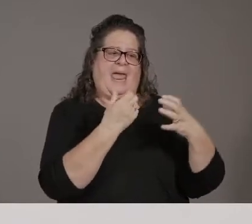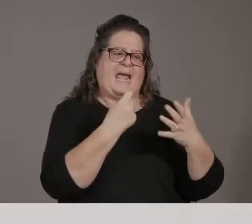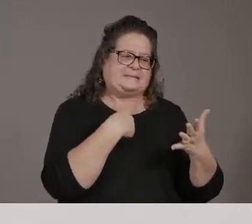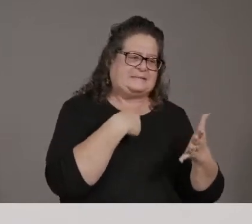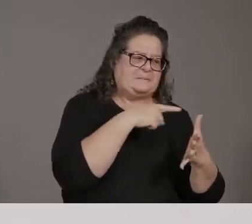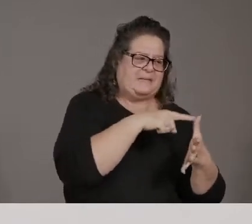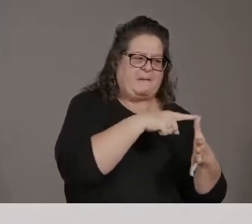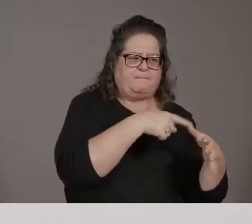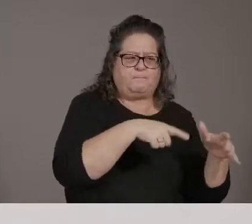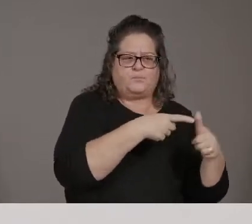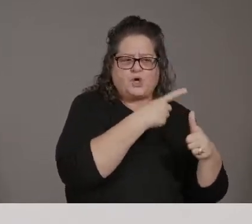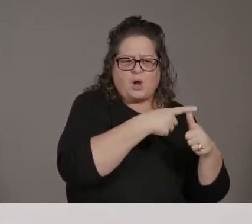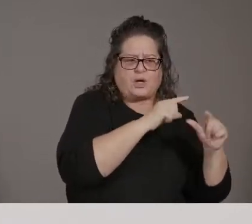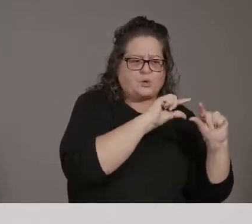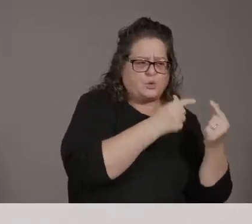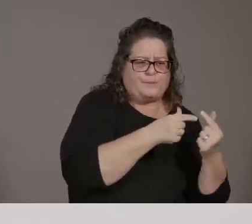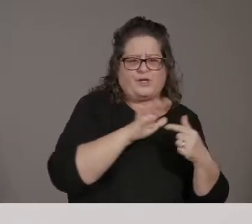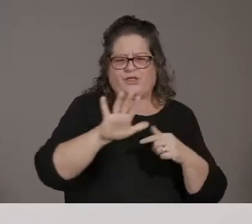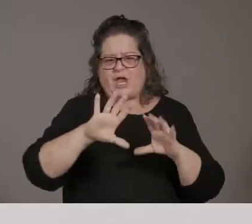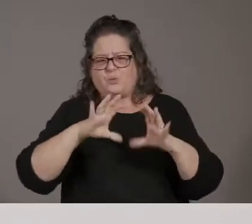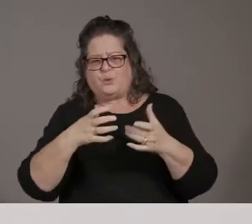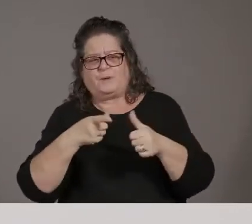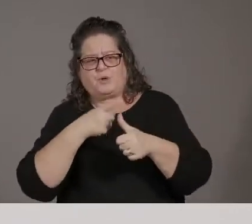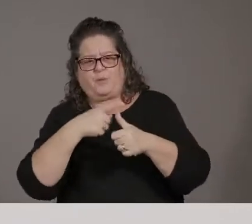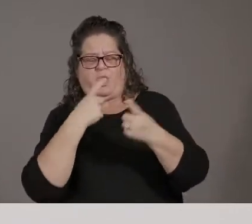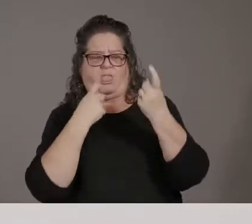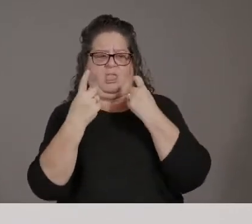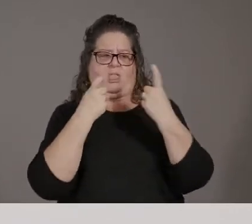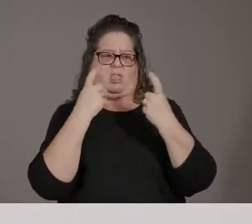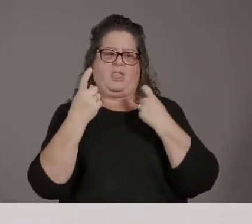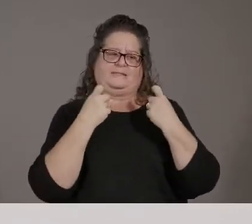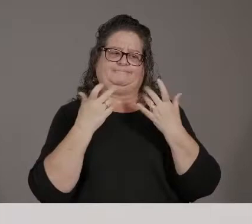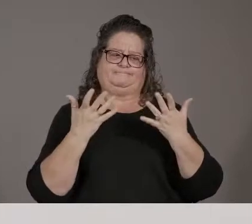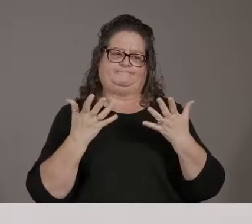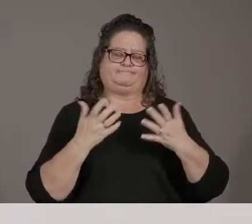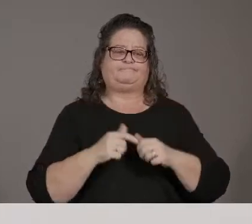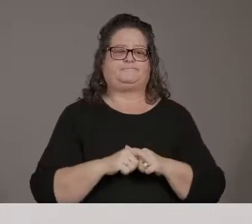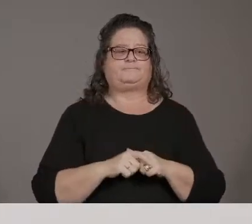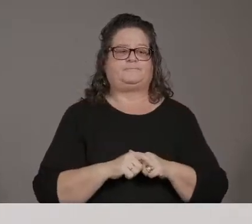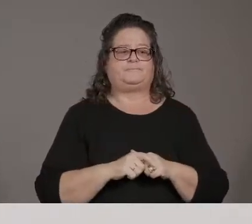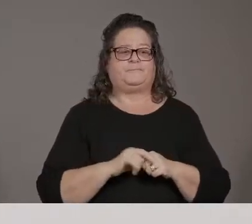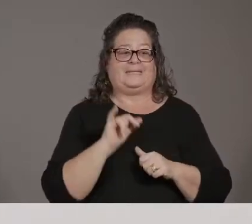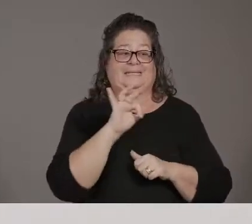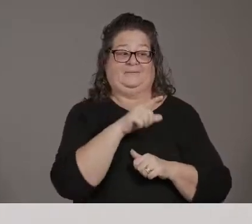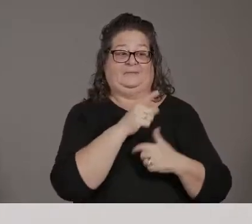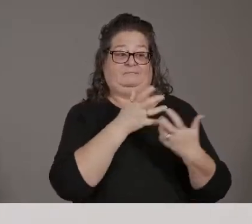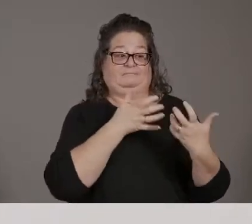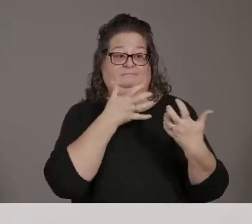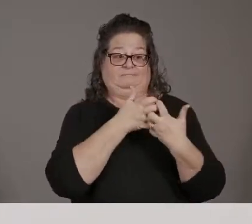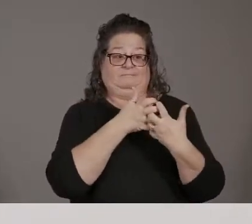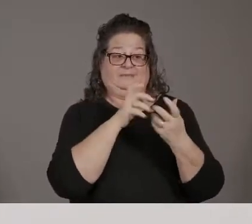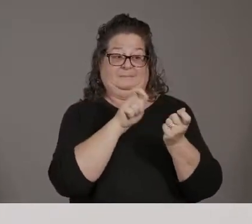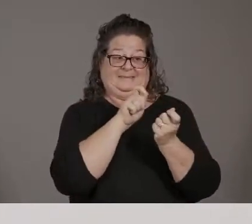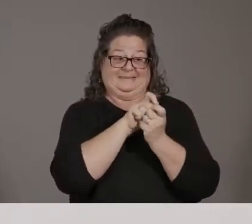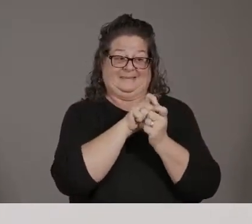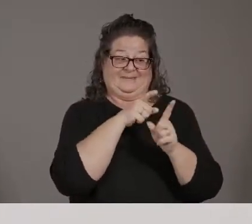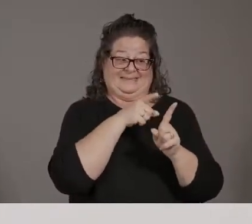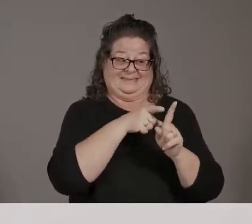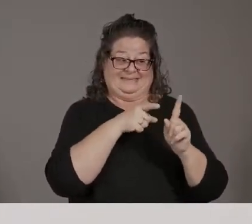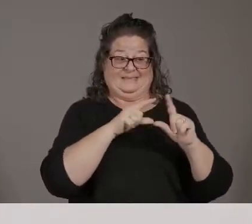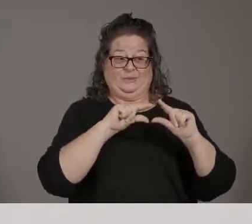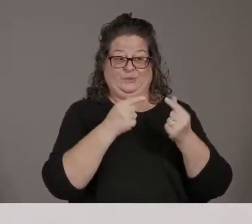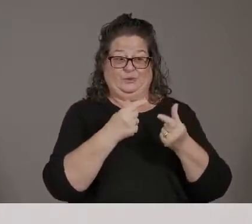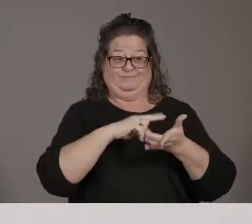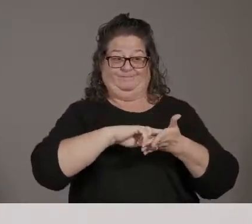industries as part of the 1B. If they do fall into one of those categories, the team does send them a